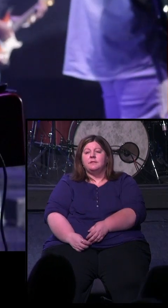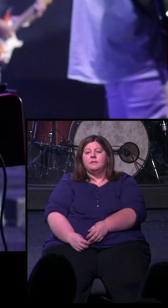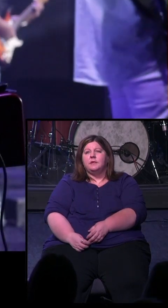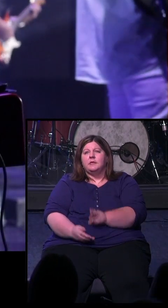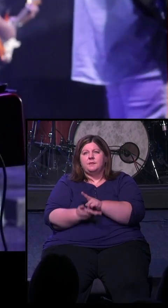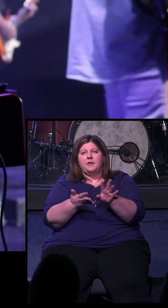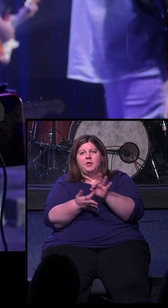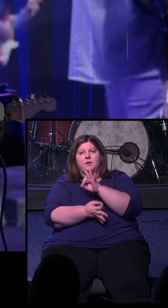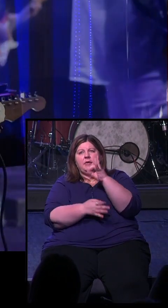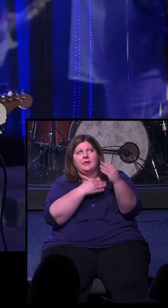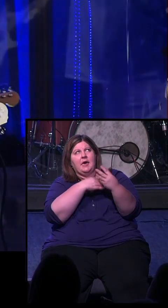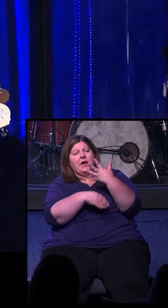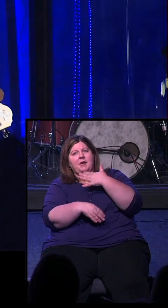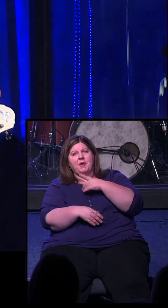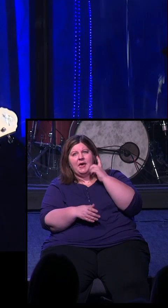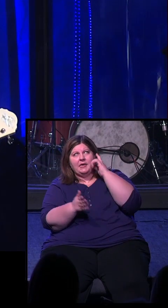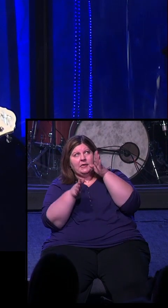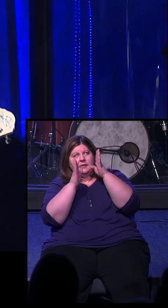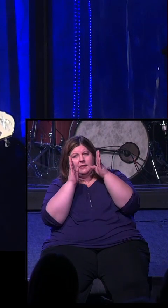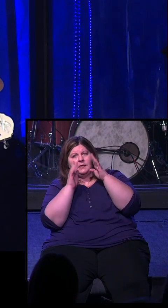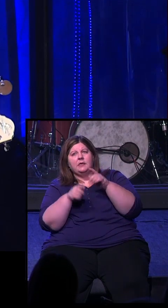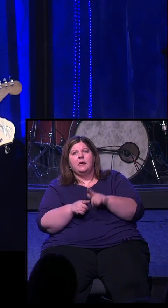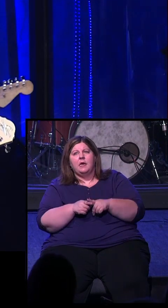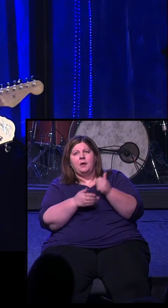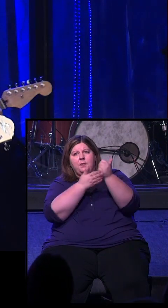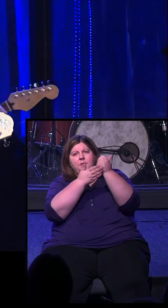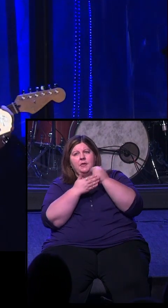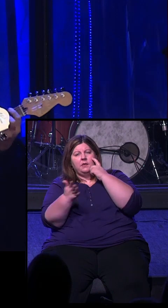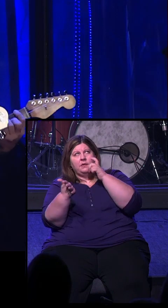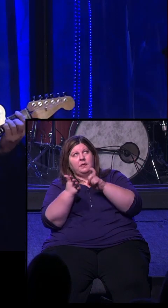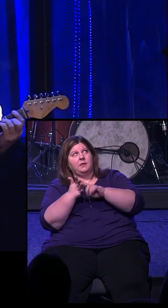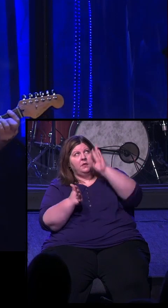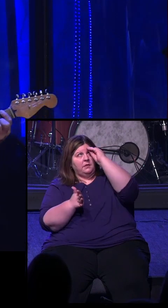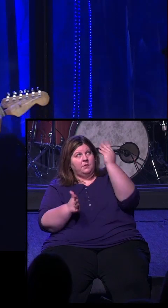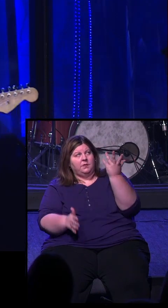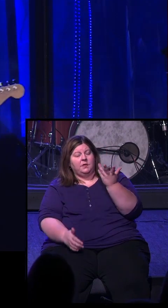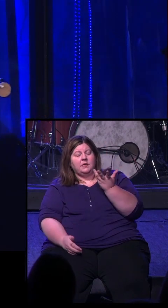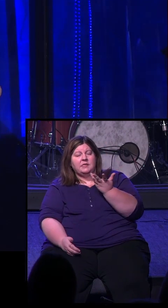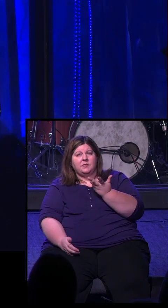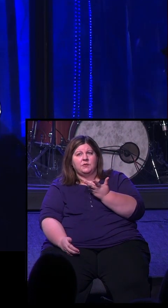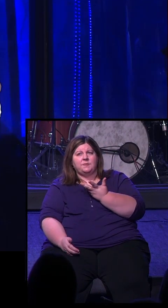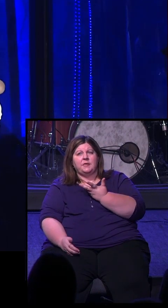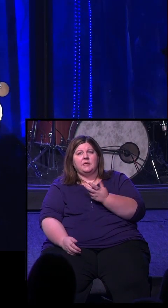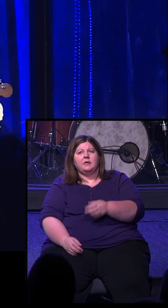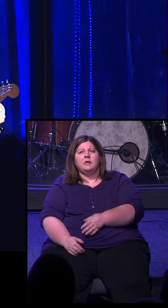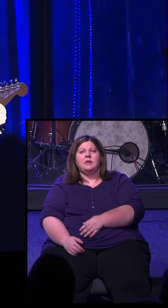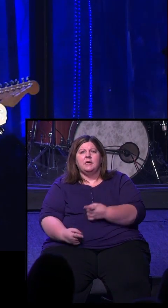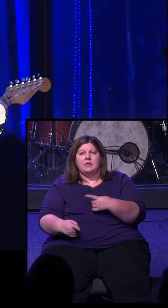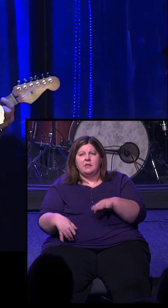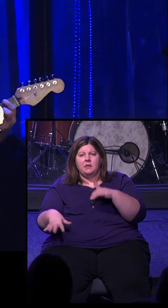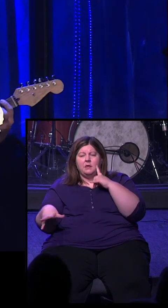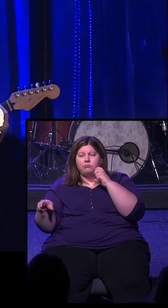Holy Spirit, guide my hearing, wait, my ears to words you speak.